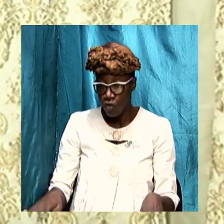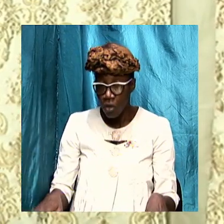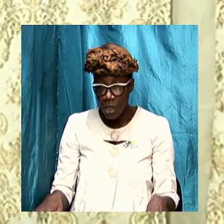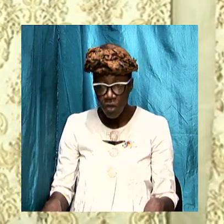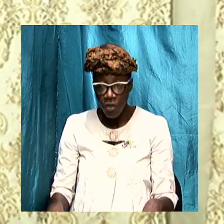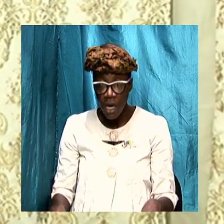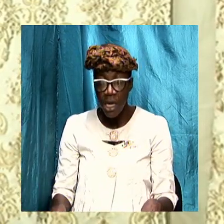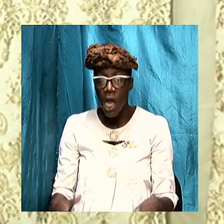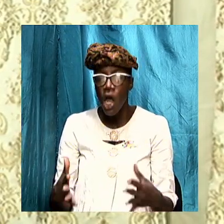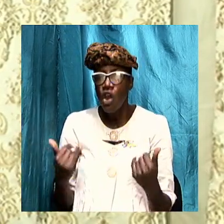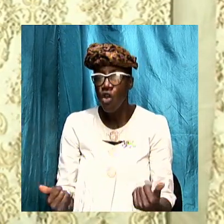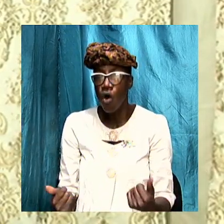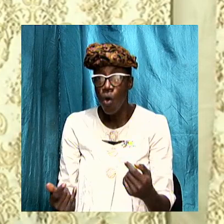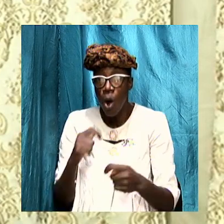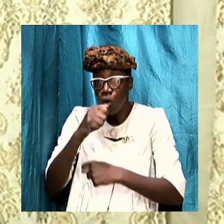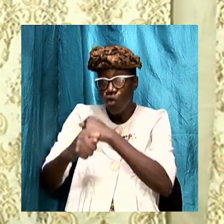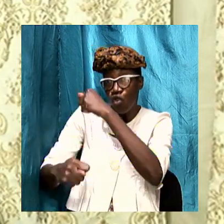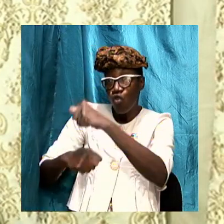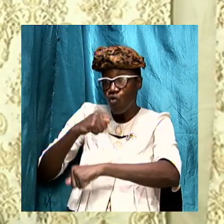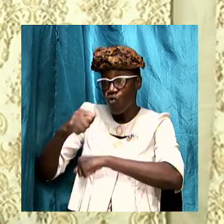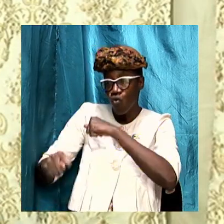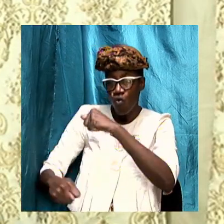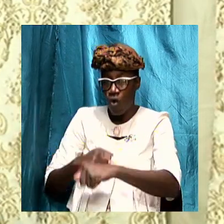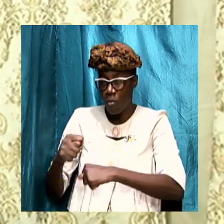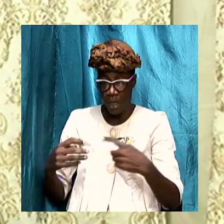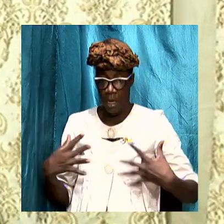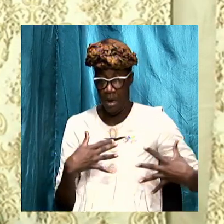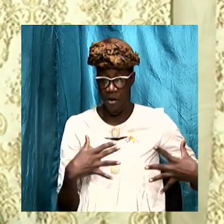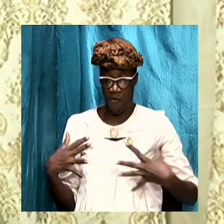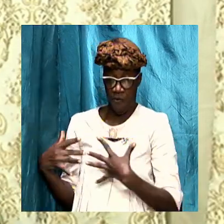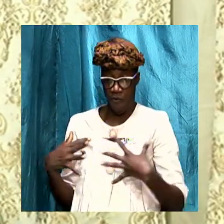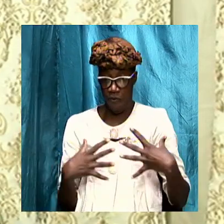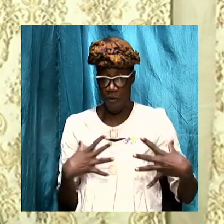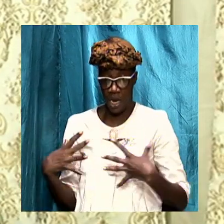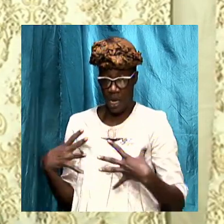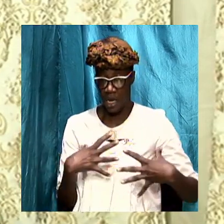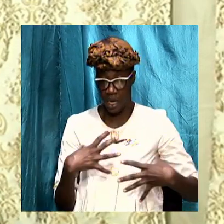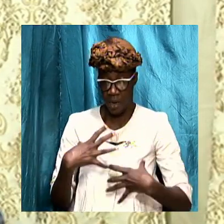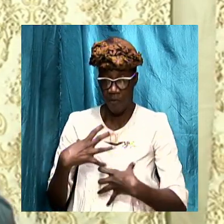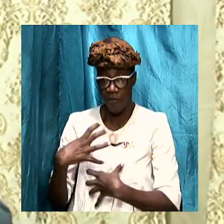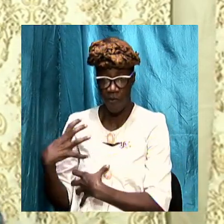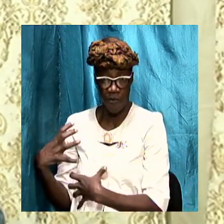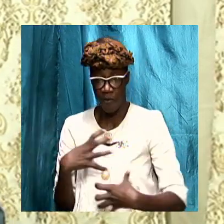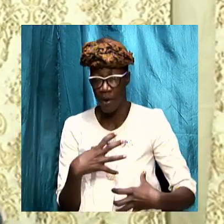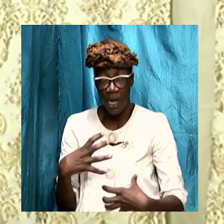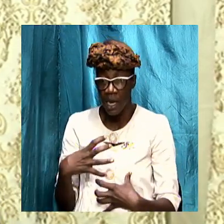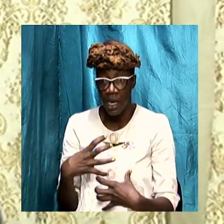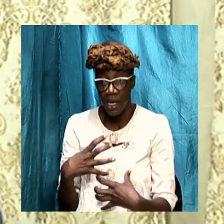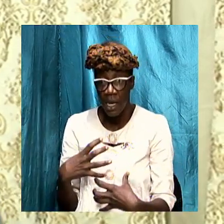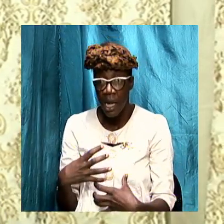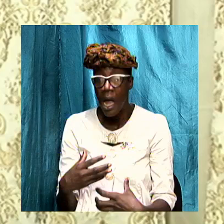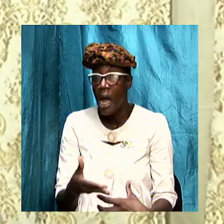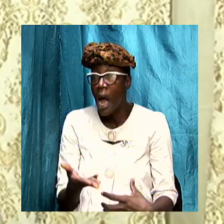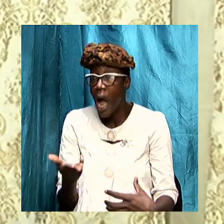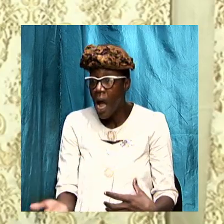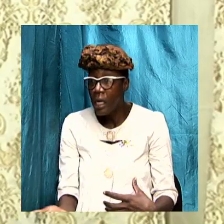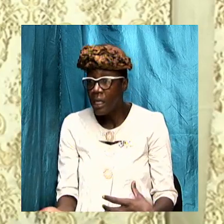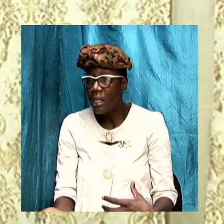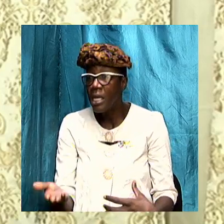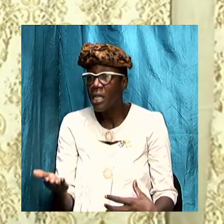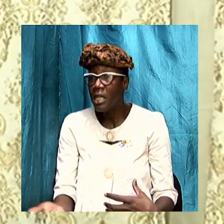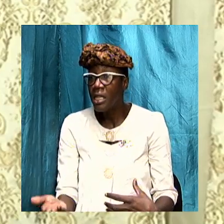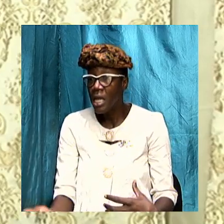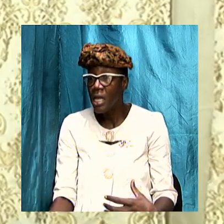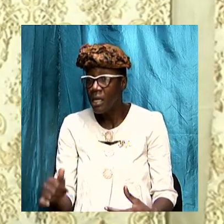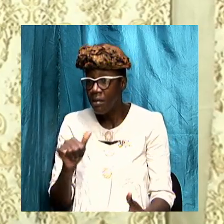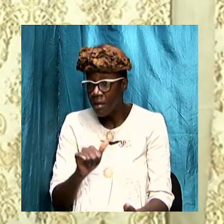are troubled and are perplexed and are bewildered and are perturbed at the things that are